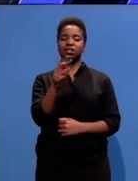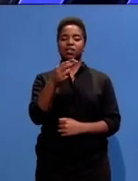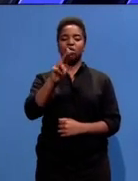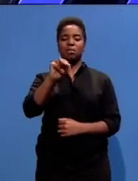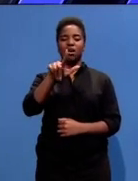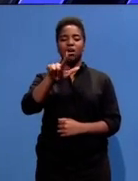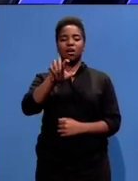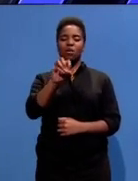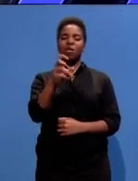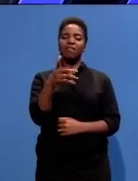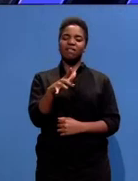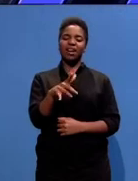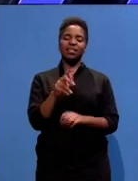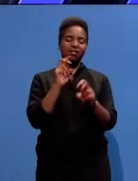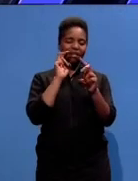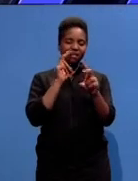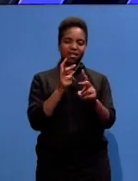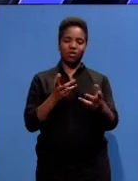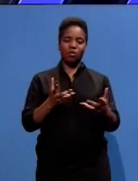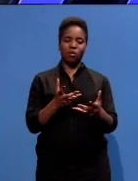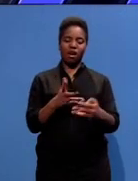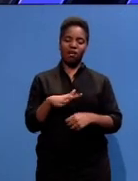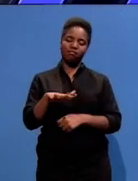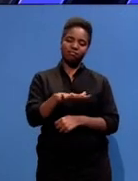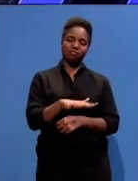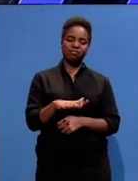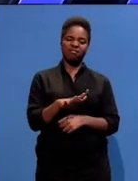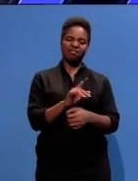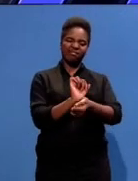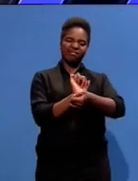our great leader by visiting Robben Island with Ahmed Katrada.